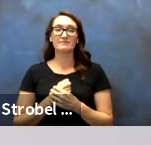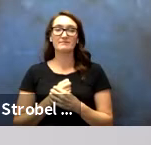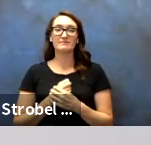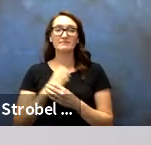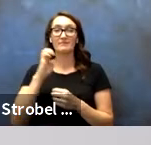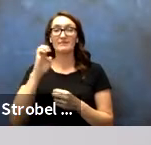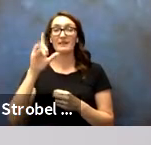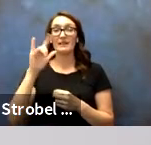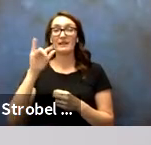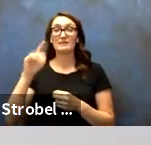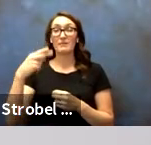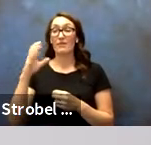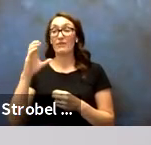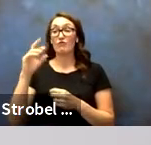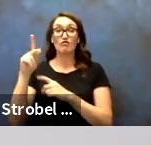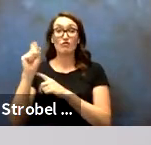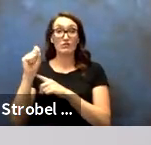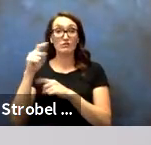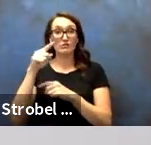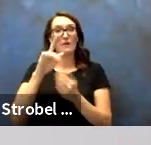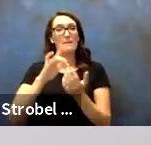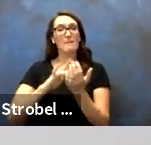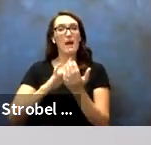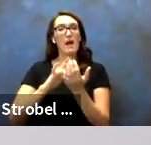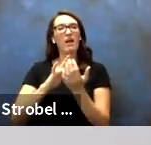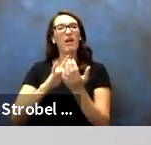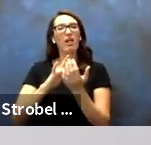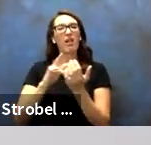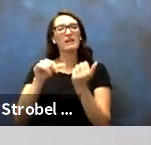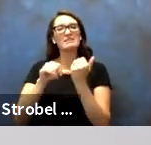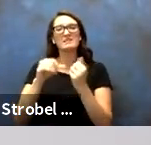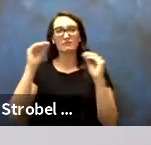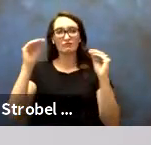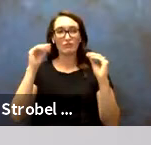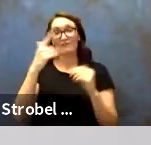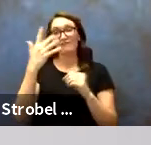Elizabeth Crooks, Medical Assisting Instructor, five years of service.